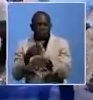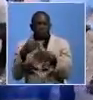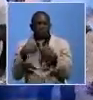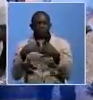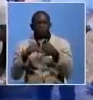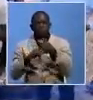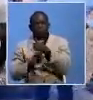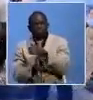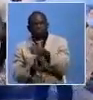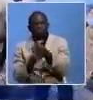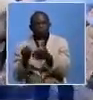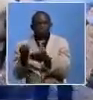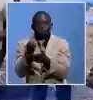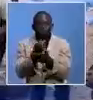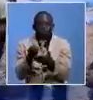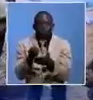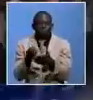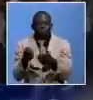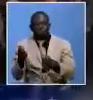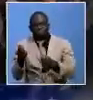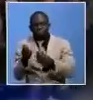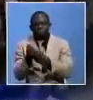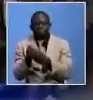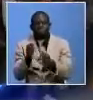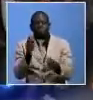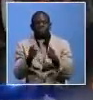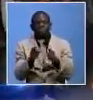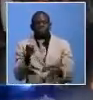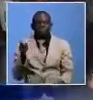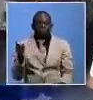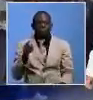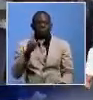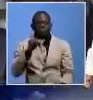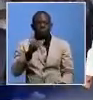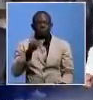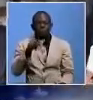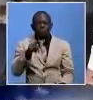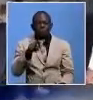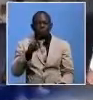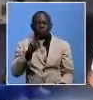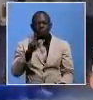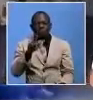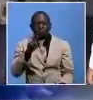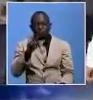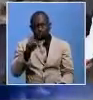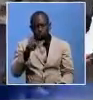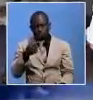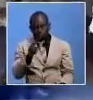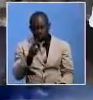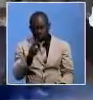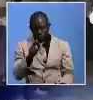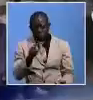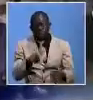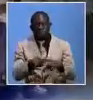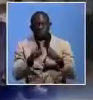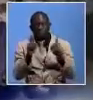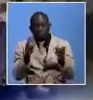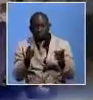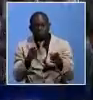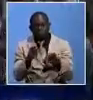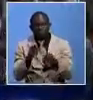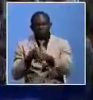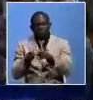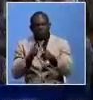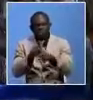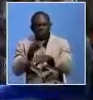support the well-being of the people of Mpulungu and Sama District. However, several projects have stood due to various issues.